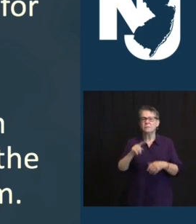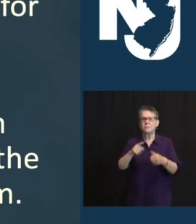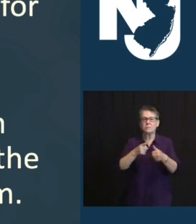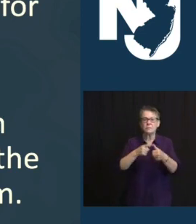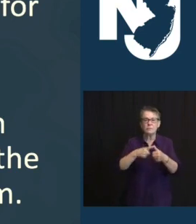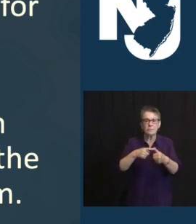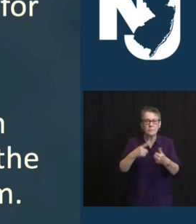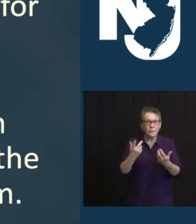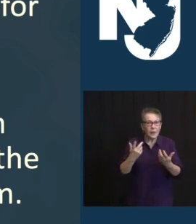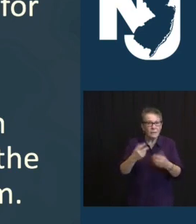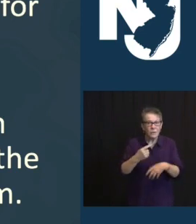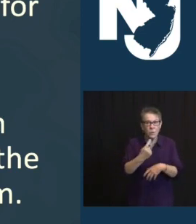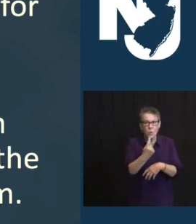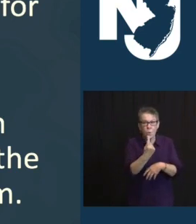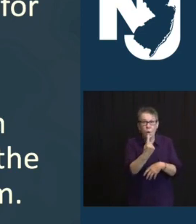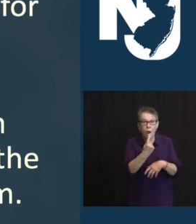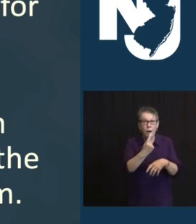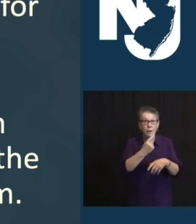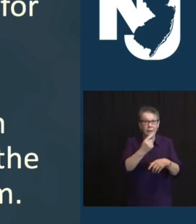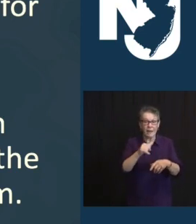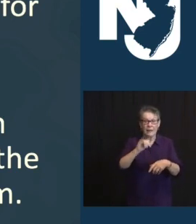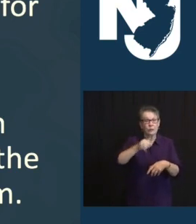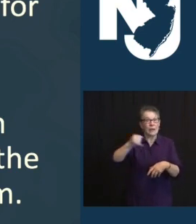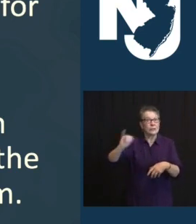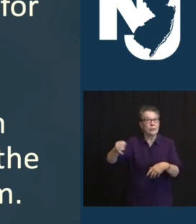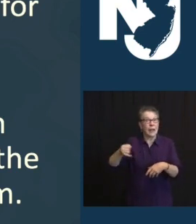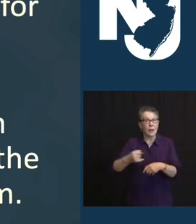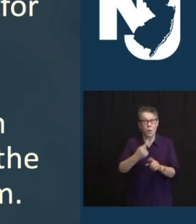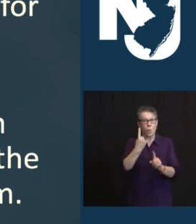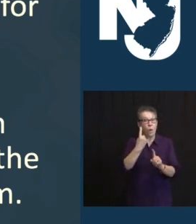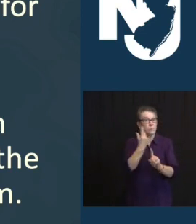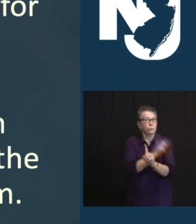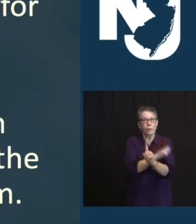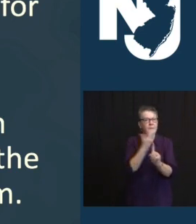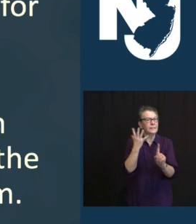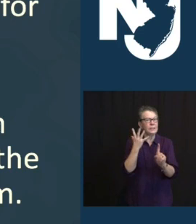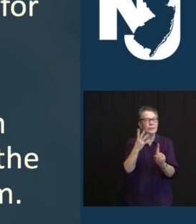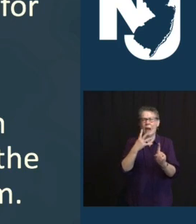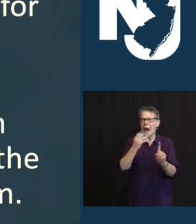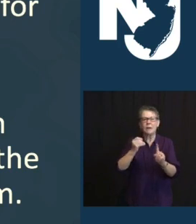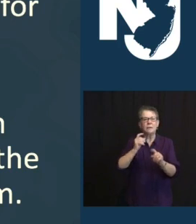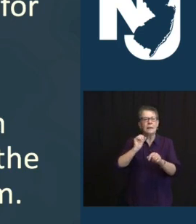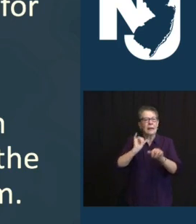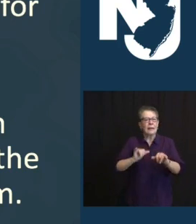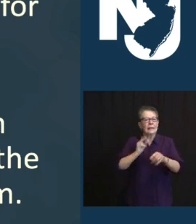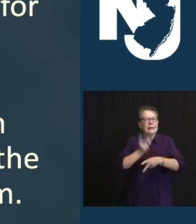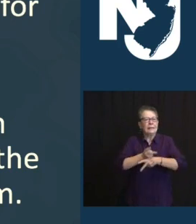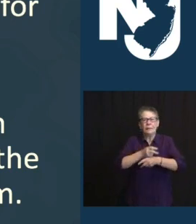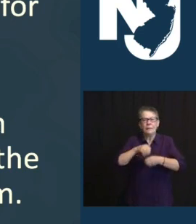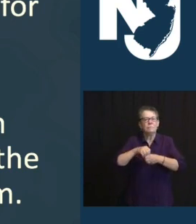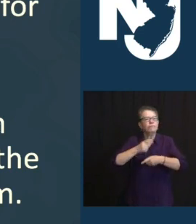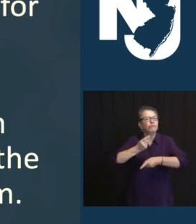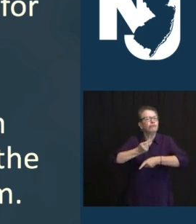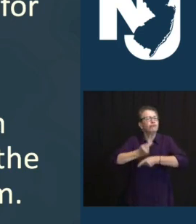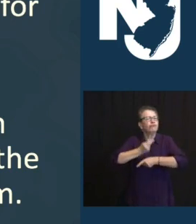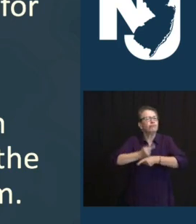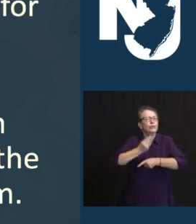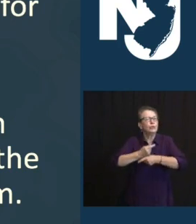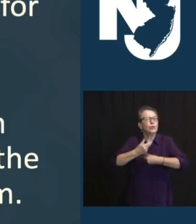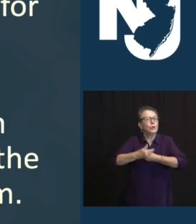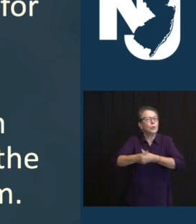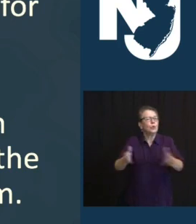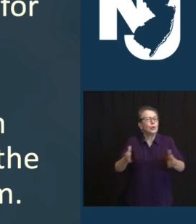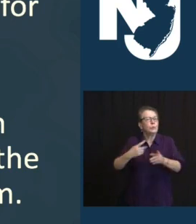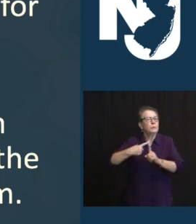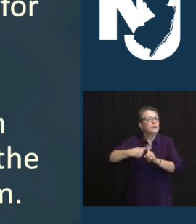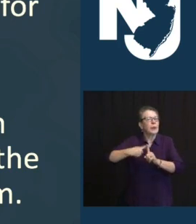CANNOT BE OVERSTATED. THIS IS A GAME CHANGER IN OUR FIGHT TO GET MORE SHOTS IN ARMS. AS WITH EVERYTHING ELSE, WE JUST NEED THE SUPPLY. I